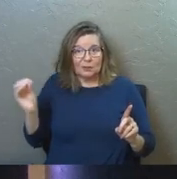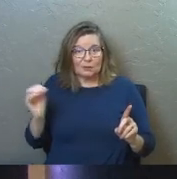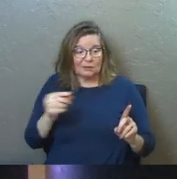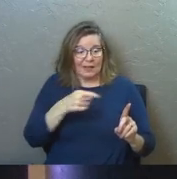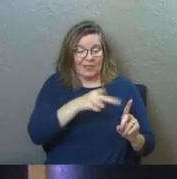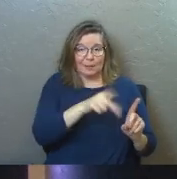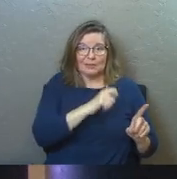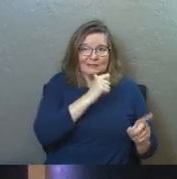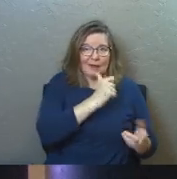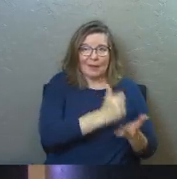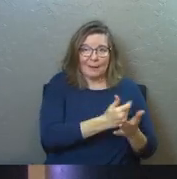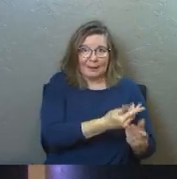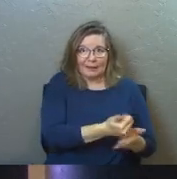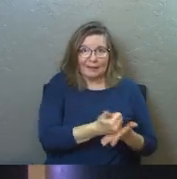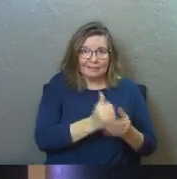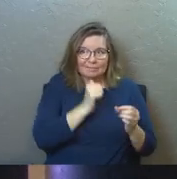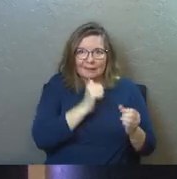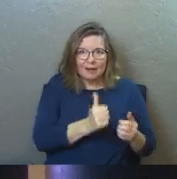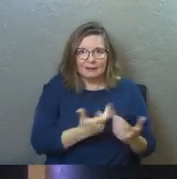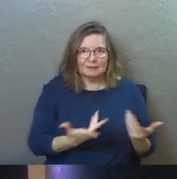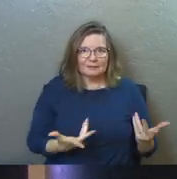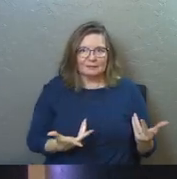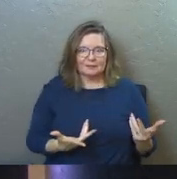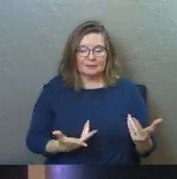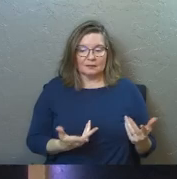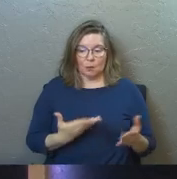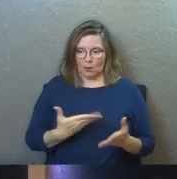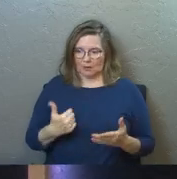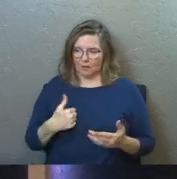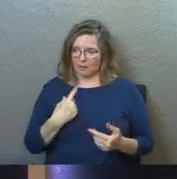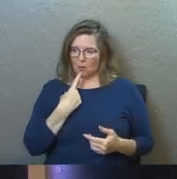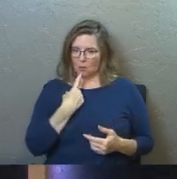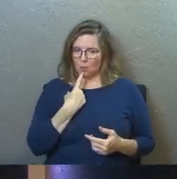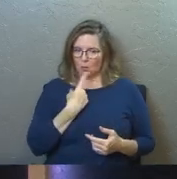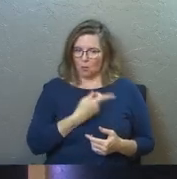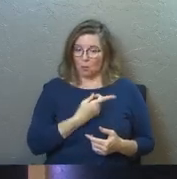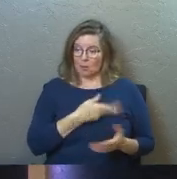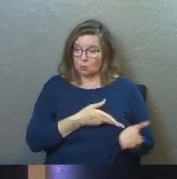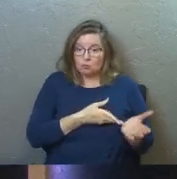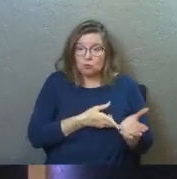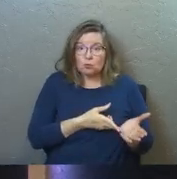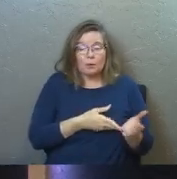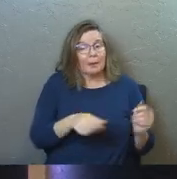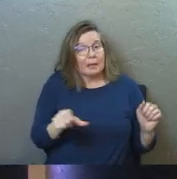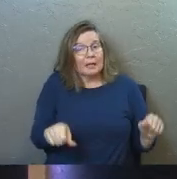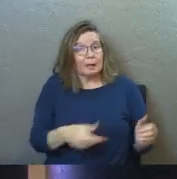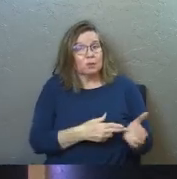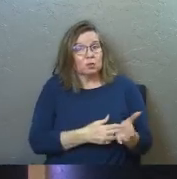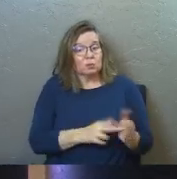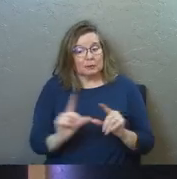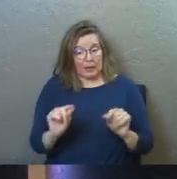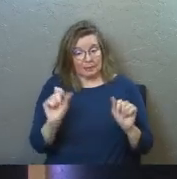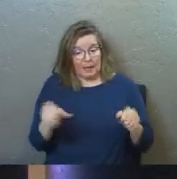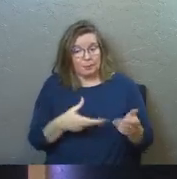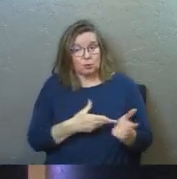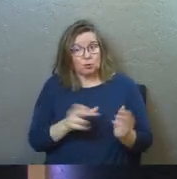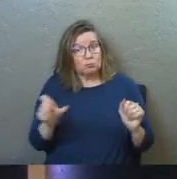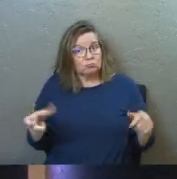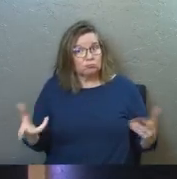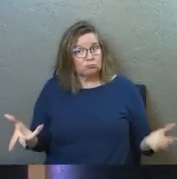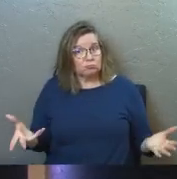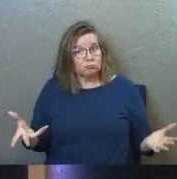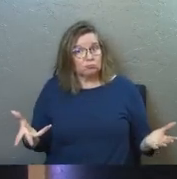isn't helping, like, well, the stuff that I'm telling, the stuff I told, it was true, it can be true, gossip can be true,